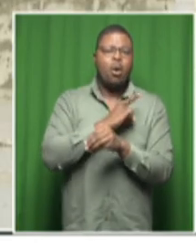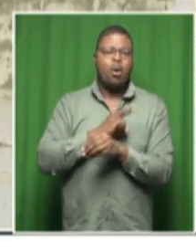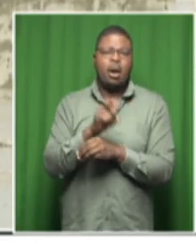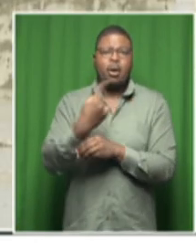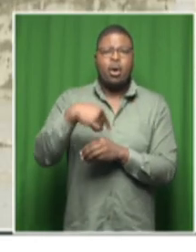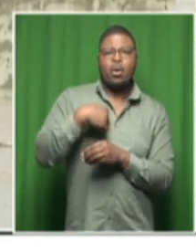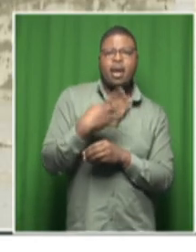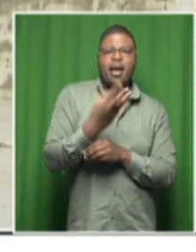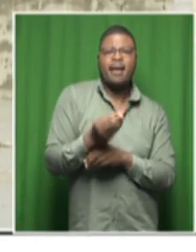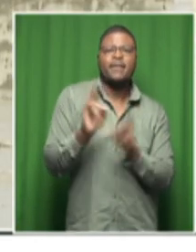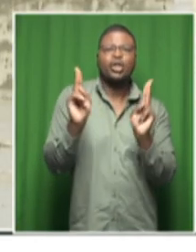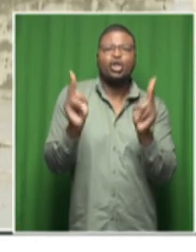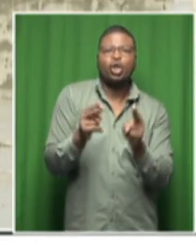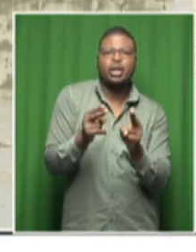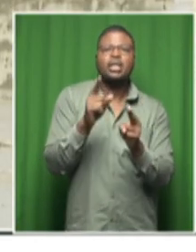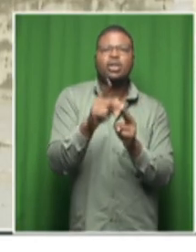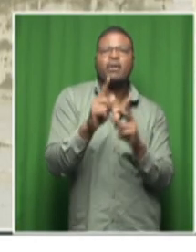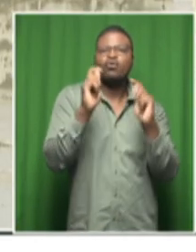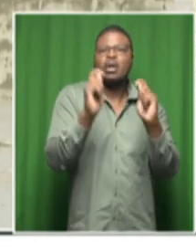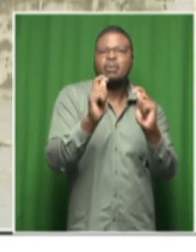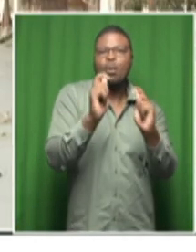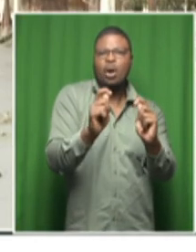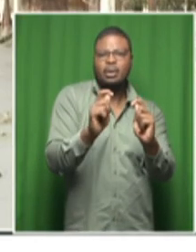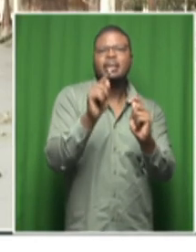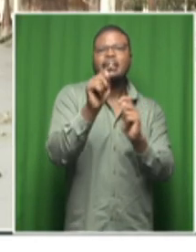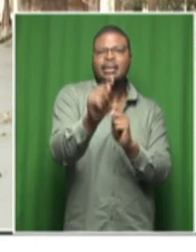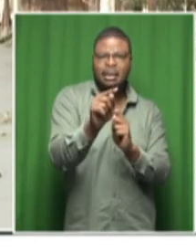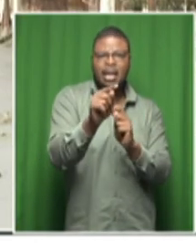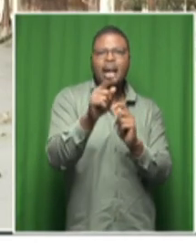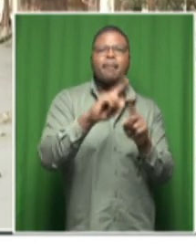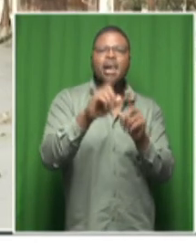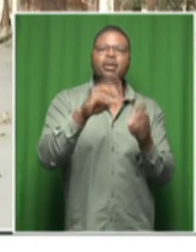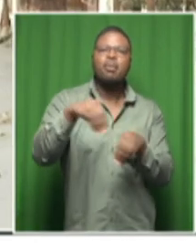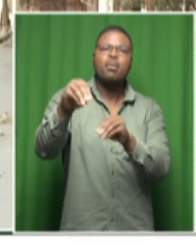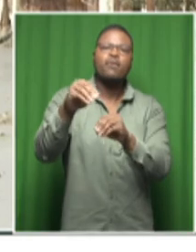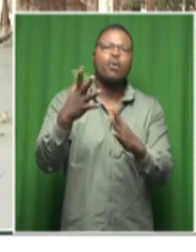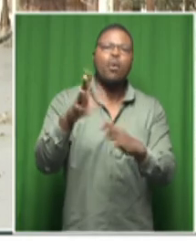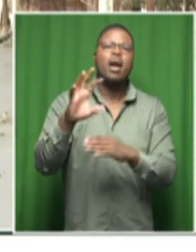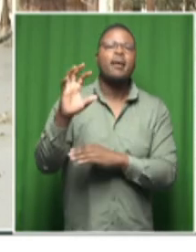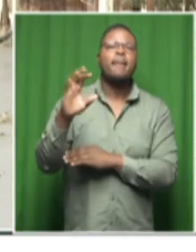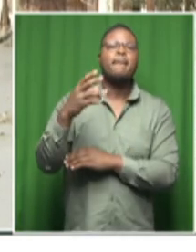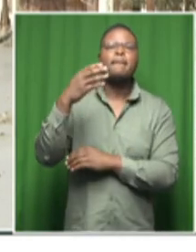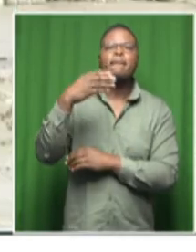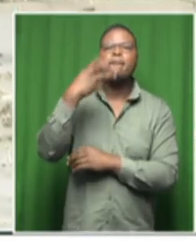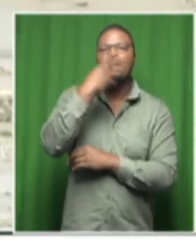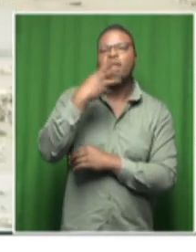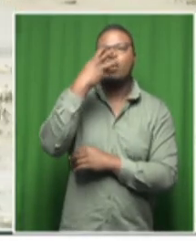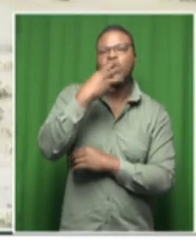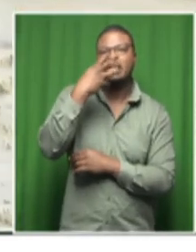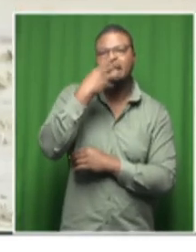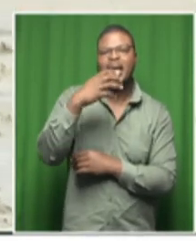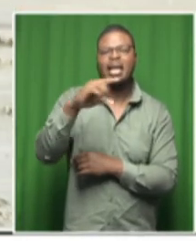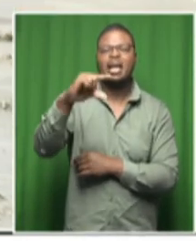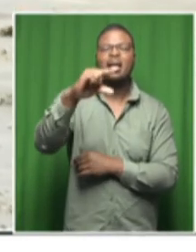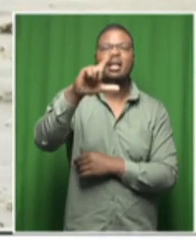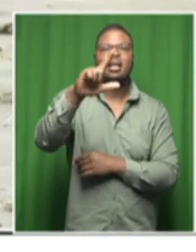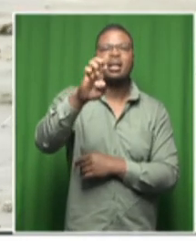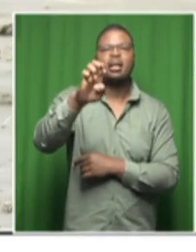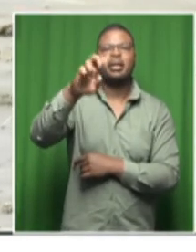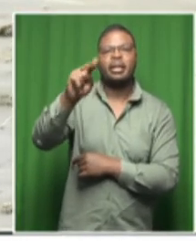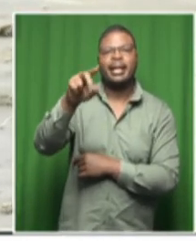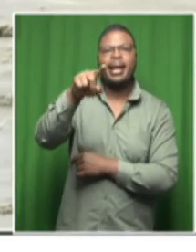they have been transferred transported to blue fontaine glenn college where they are housed as